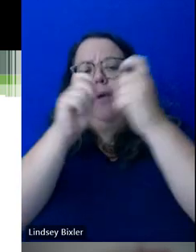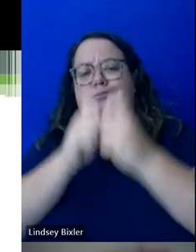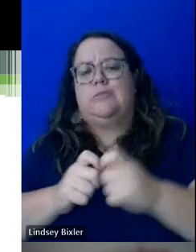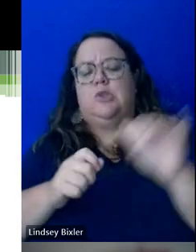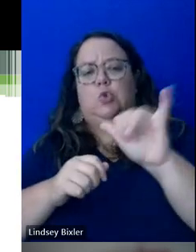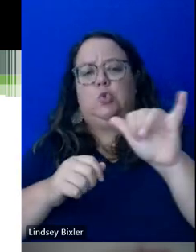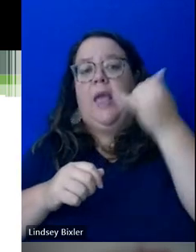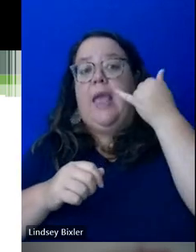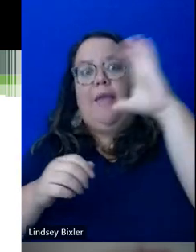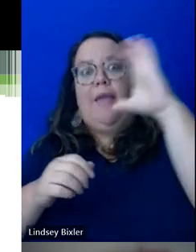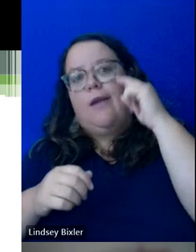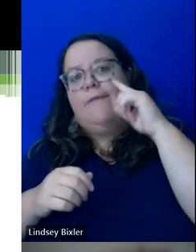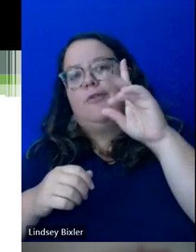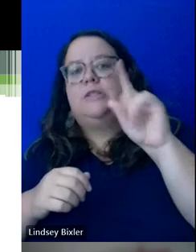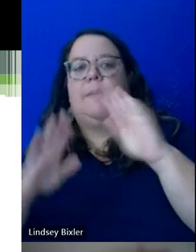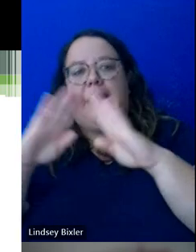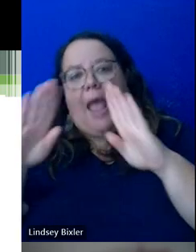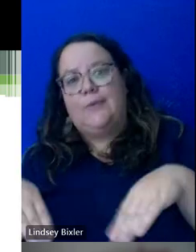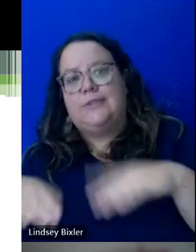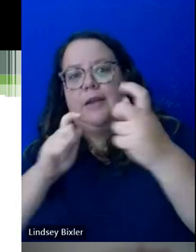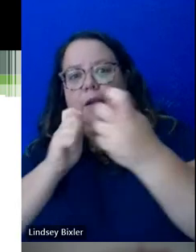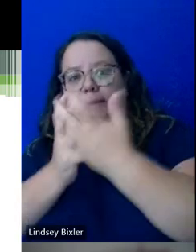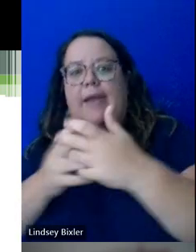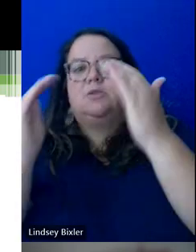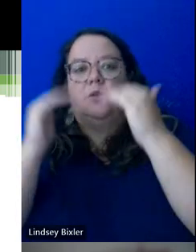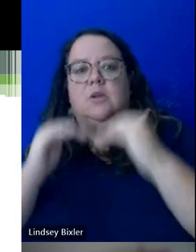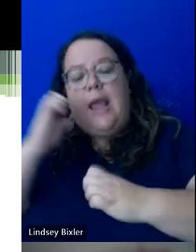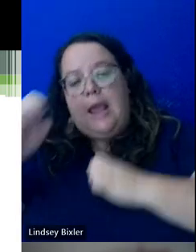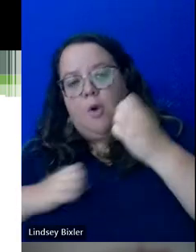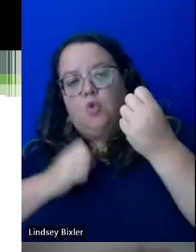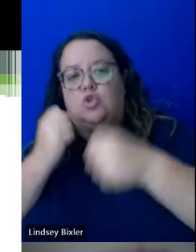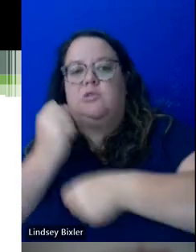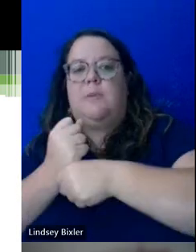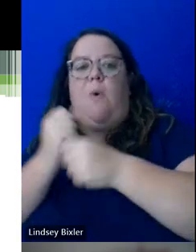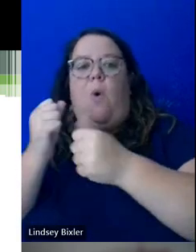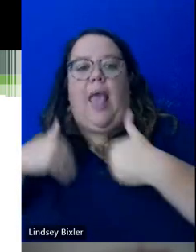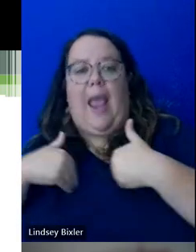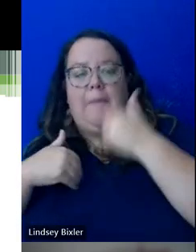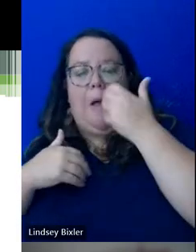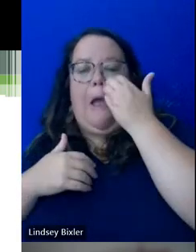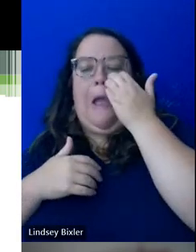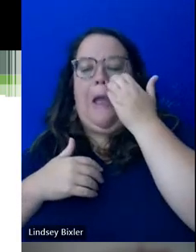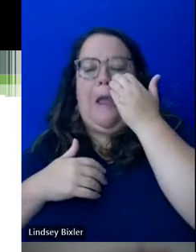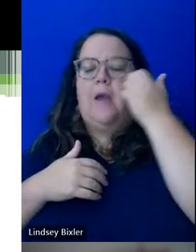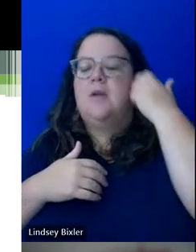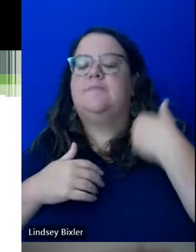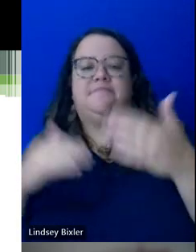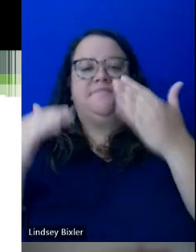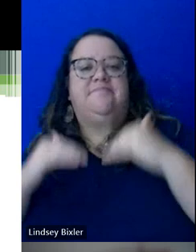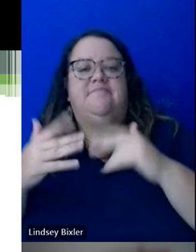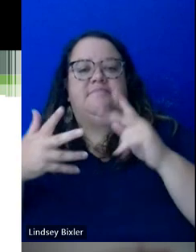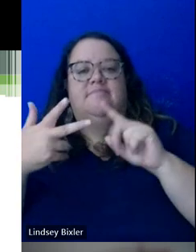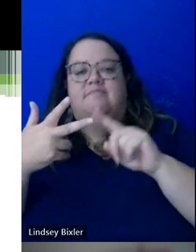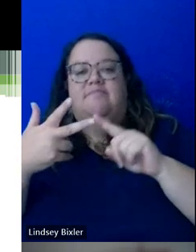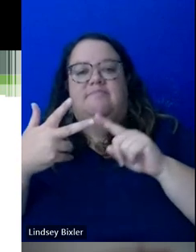for disability-related housing, if you're looking for emotional support animal, if you're looking for a dietary accommodation, those are